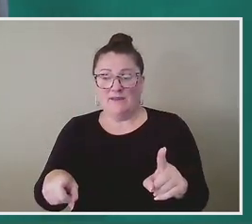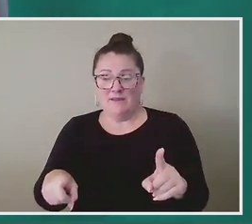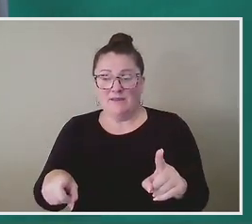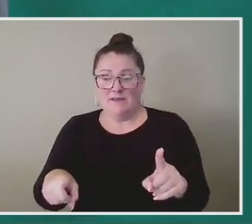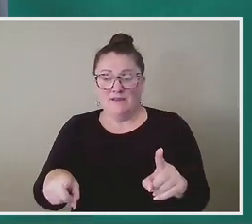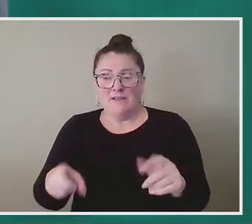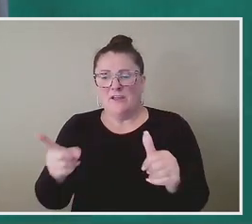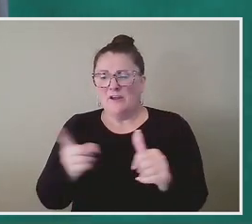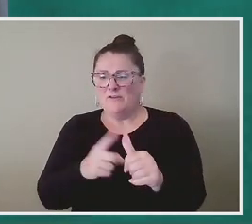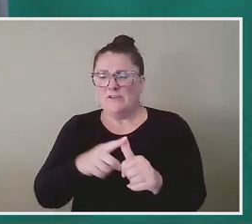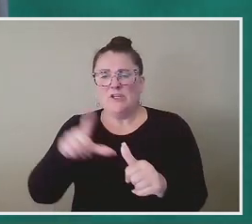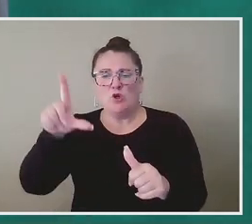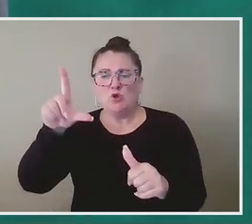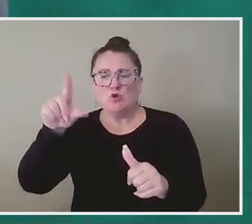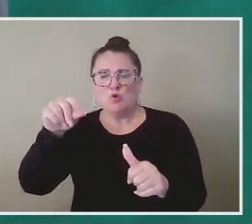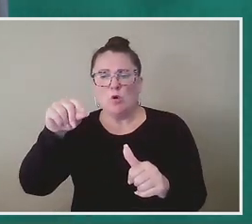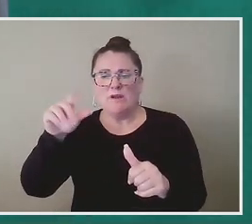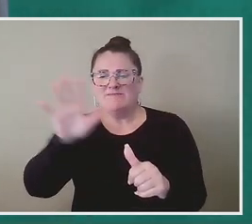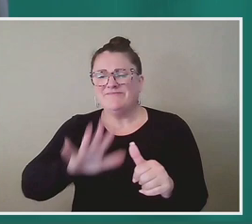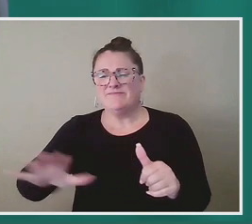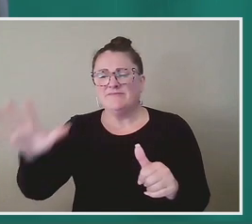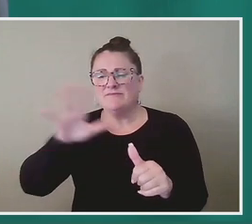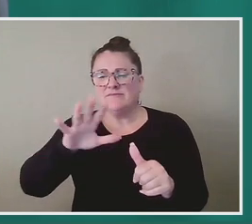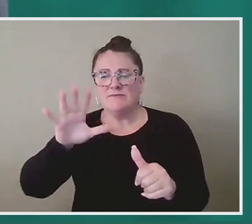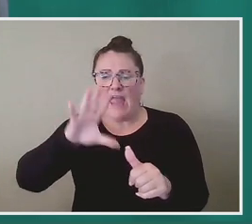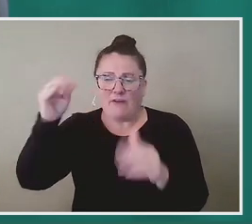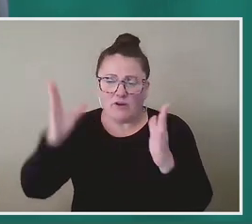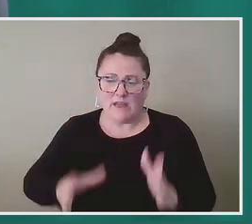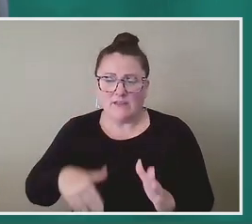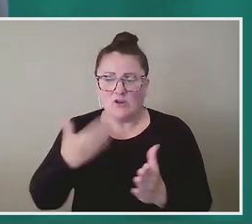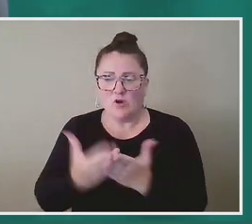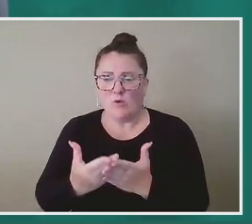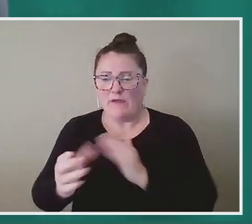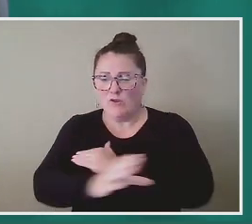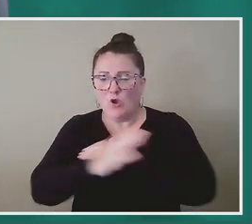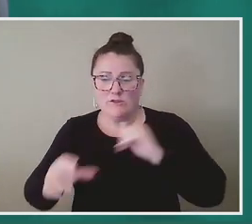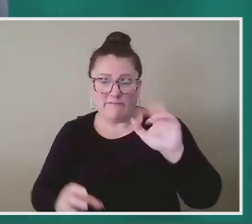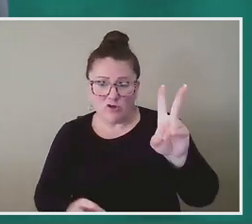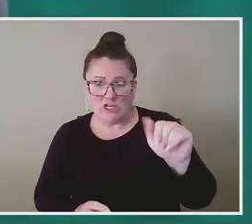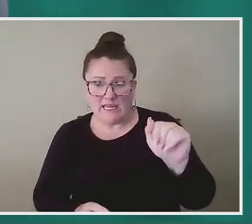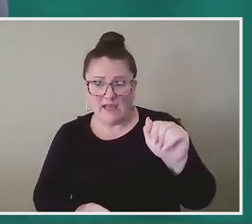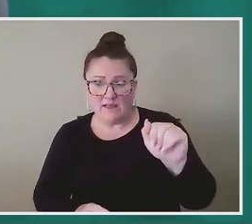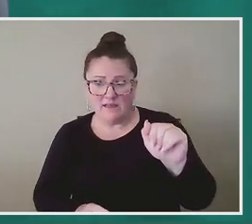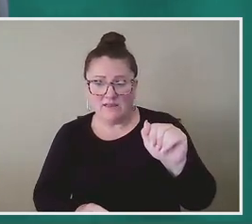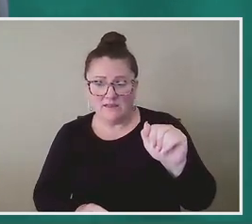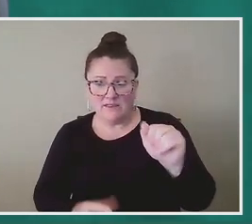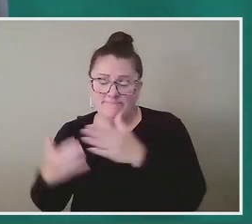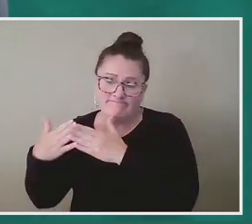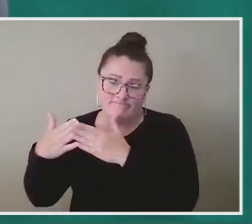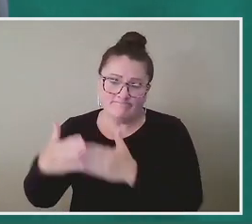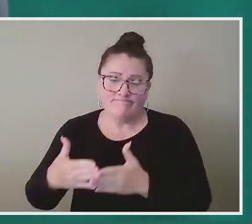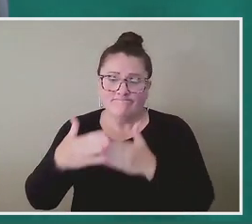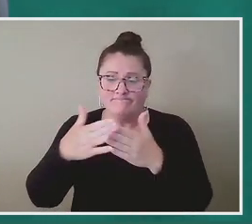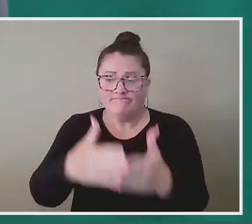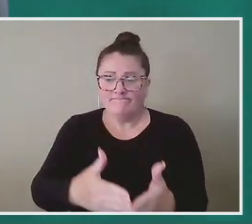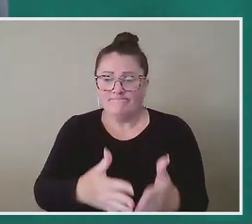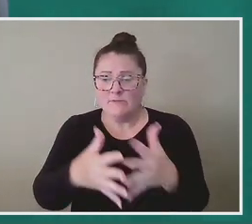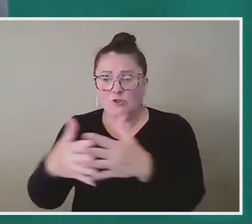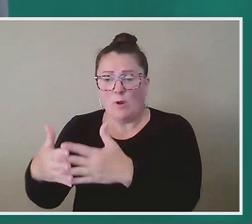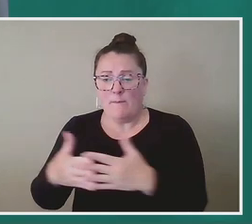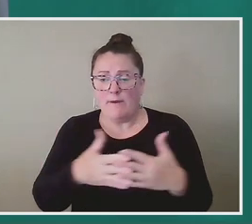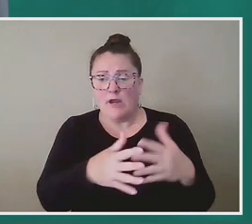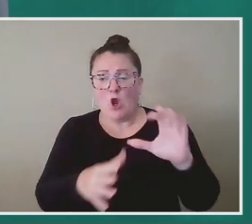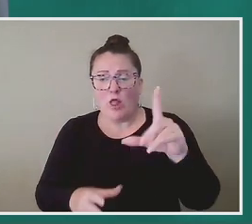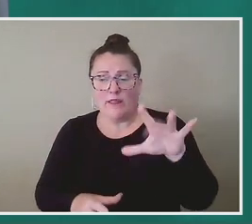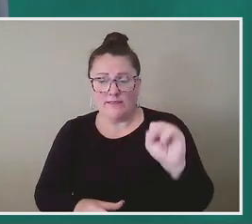20 some odd Africans arrived, uh, in, on the coast of Virginia, um, in the American colonies and, and happened